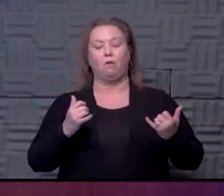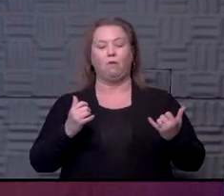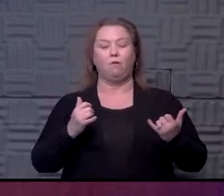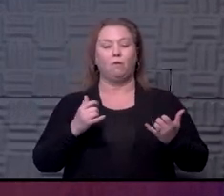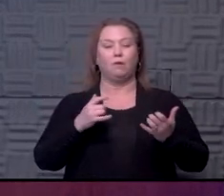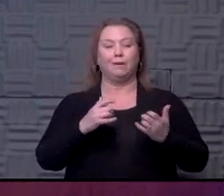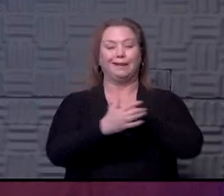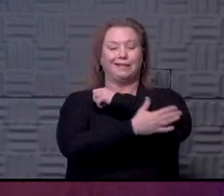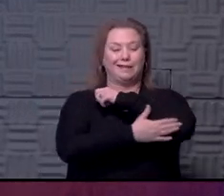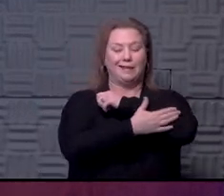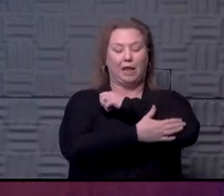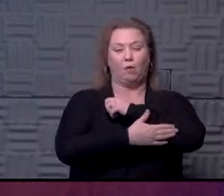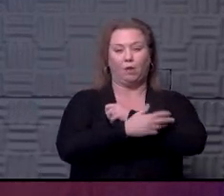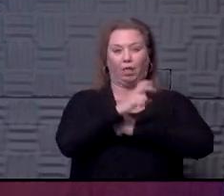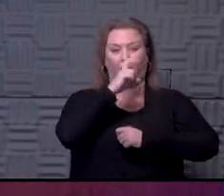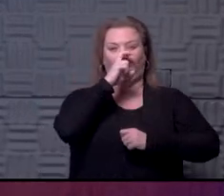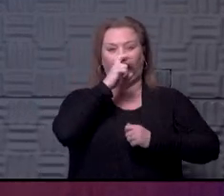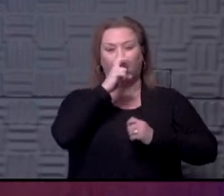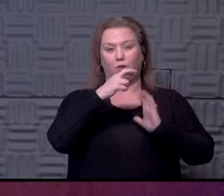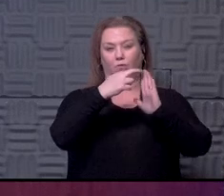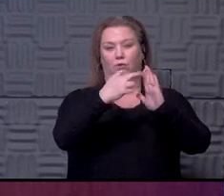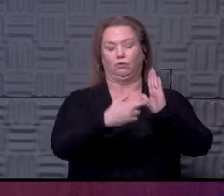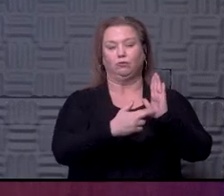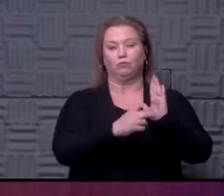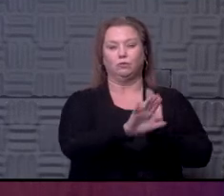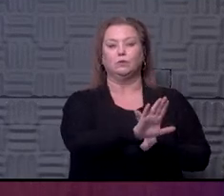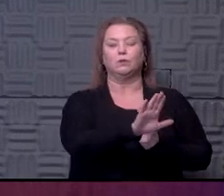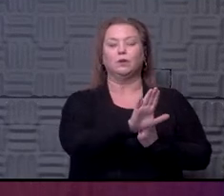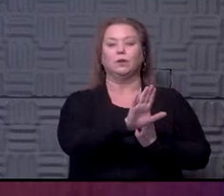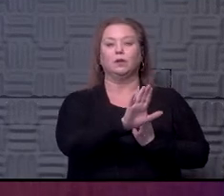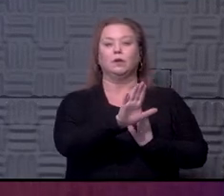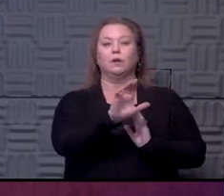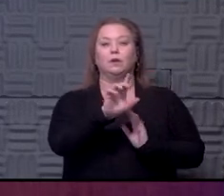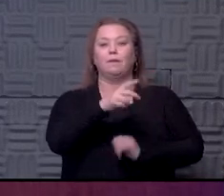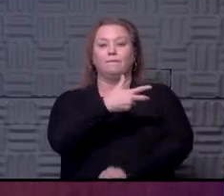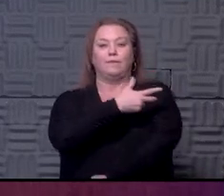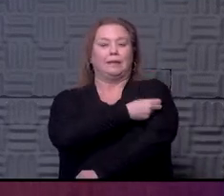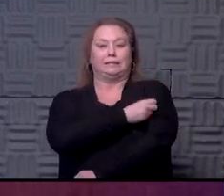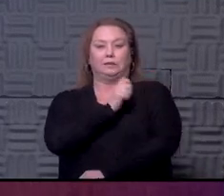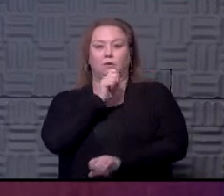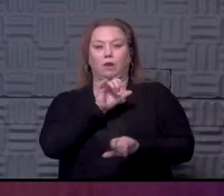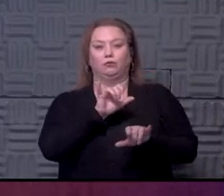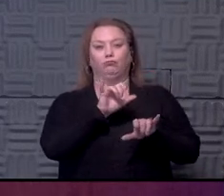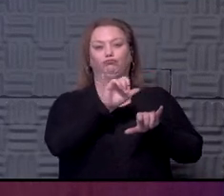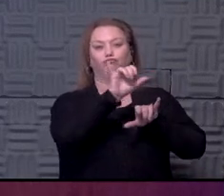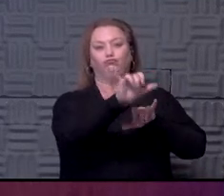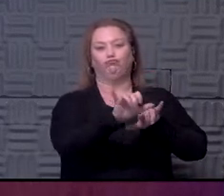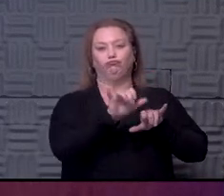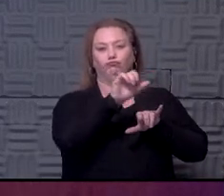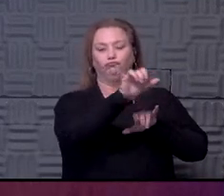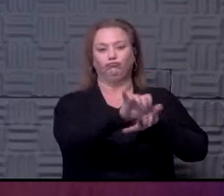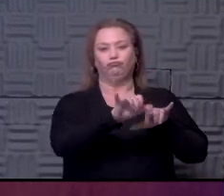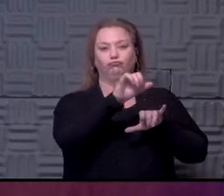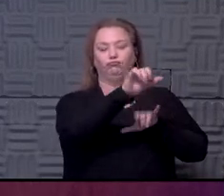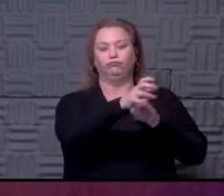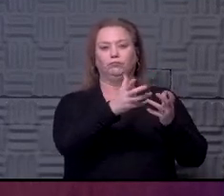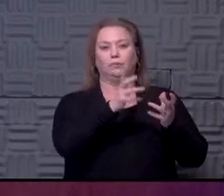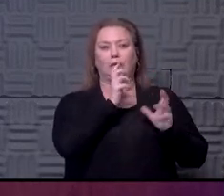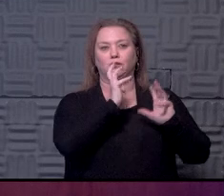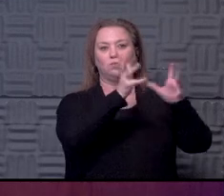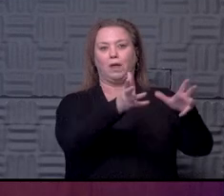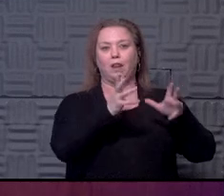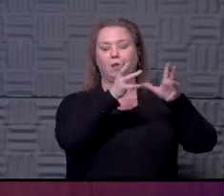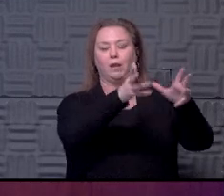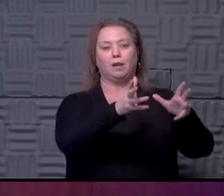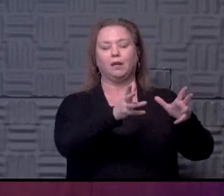county by county or based on state of residency, is that doses are not sitting on shelves. So, it's not slowing anything down